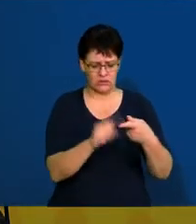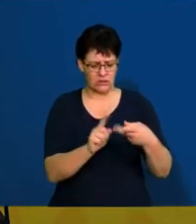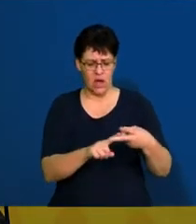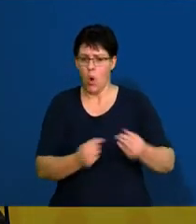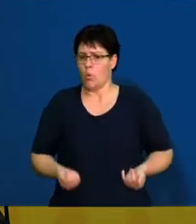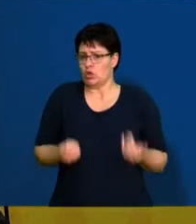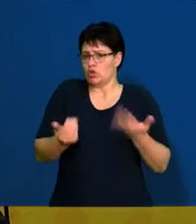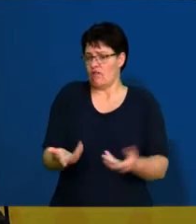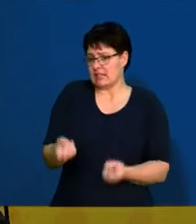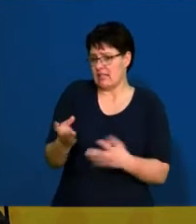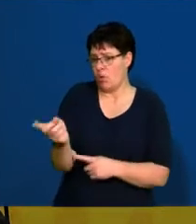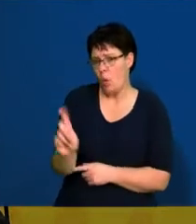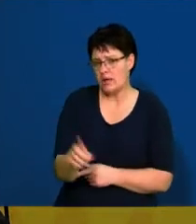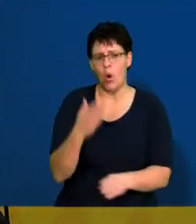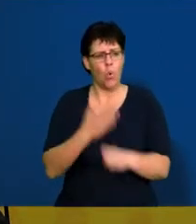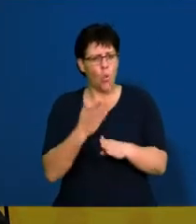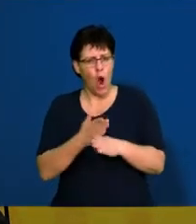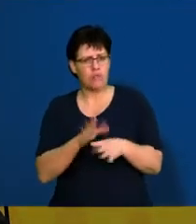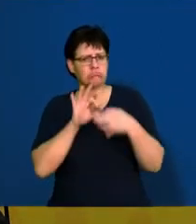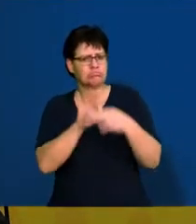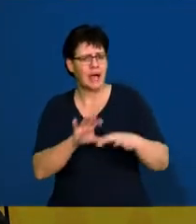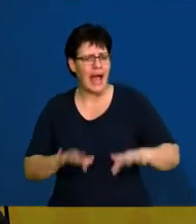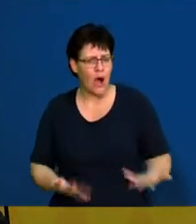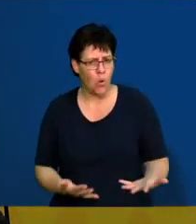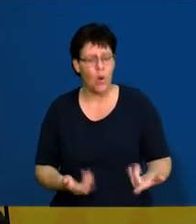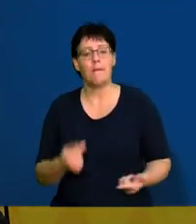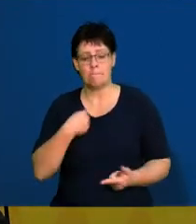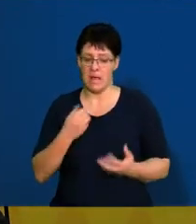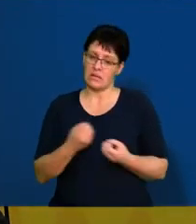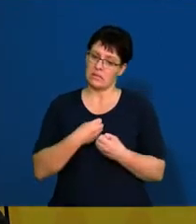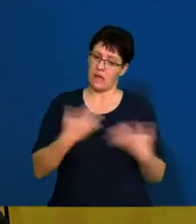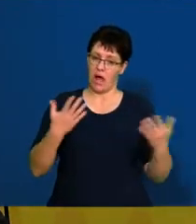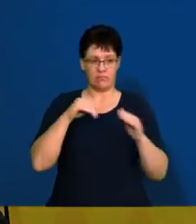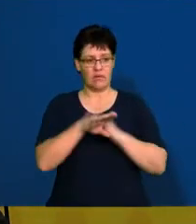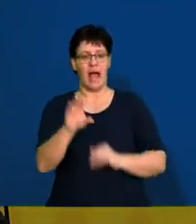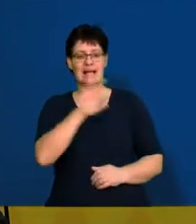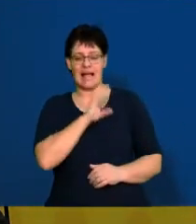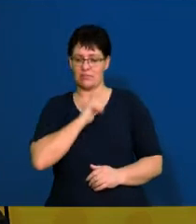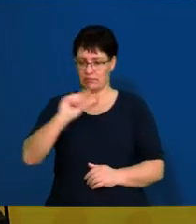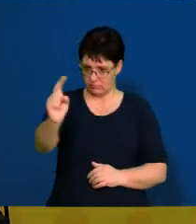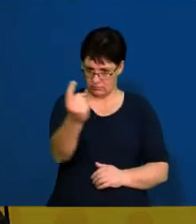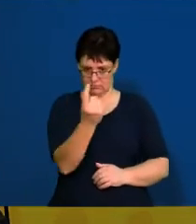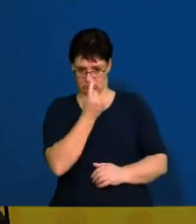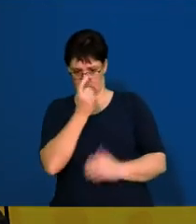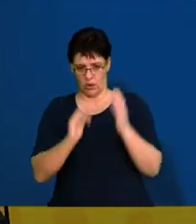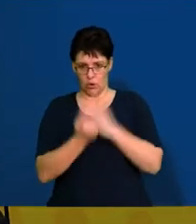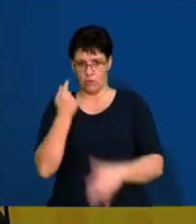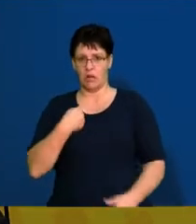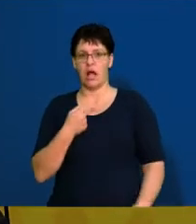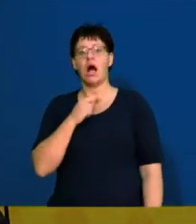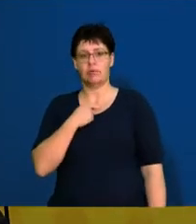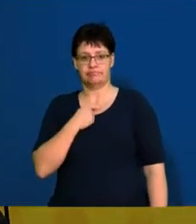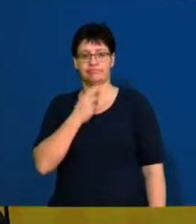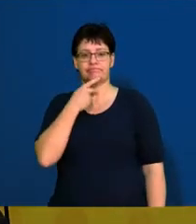this is the service that we offer, this is how it operates. Because there's nothing worse than when a potential customer goes up to an